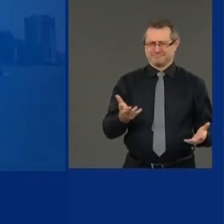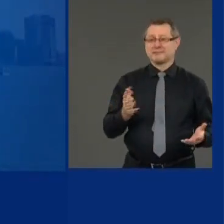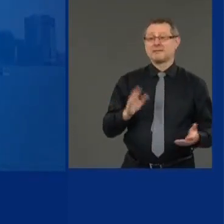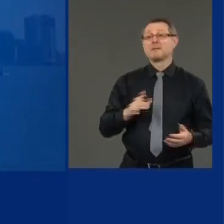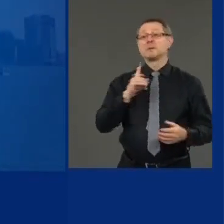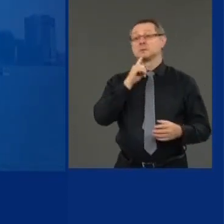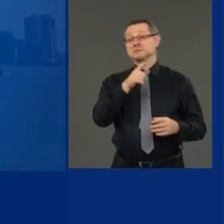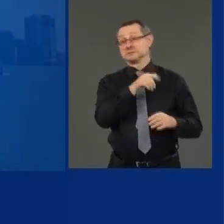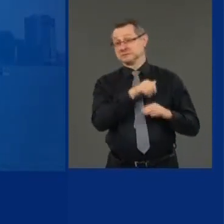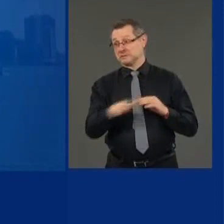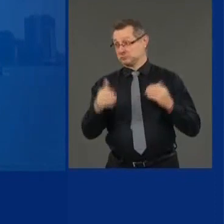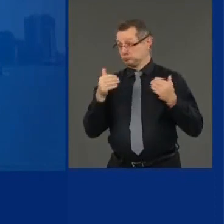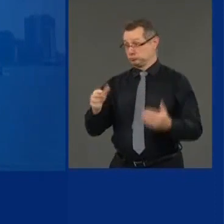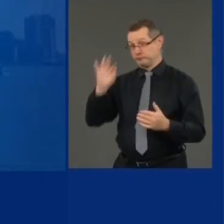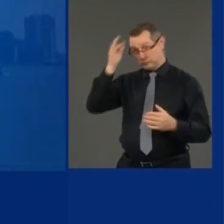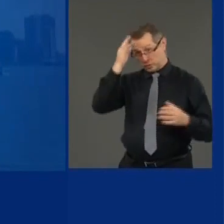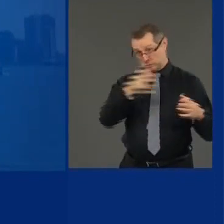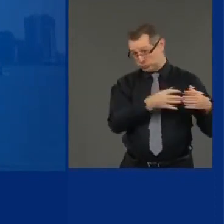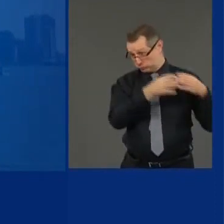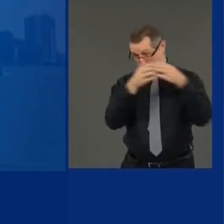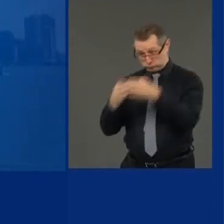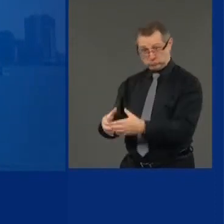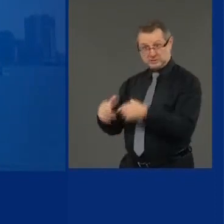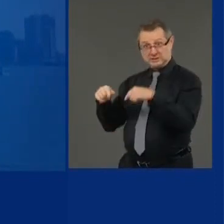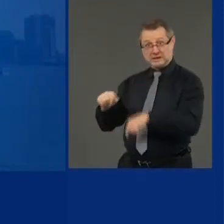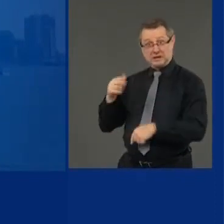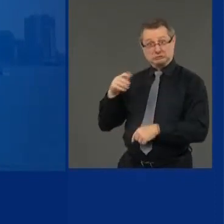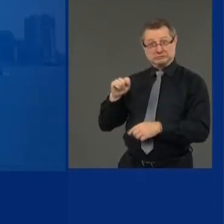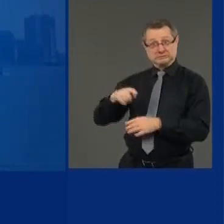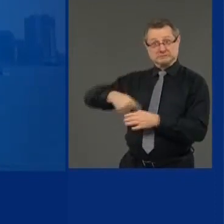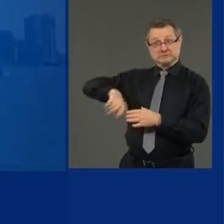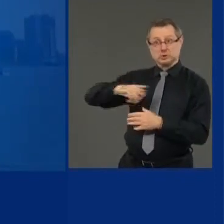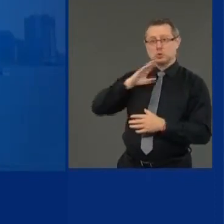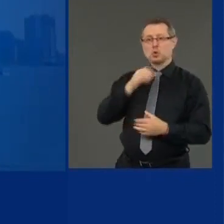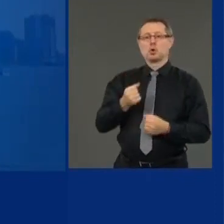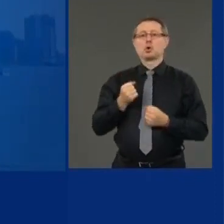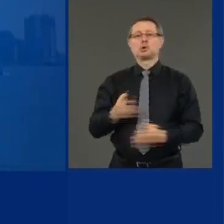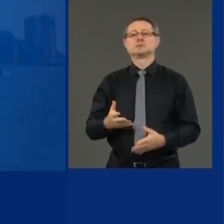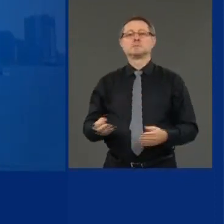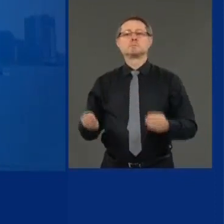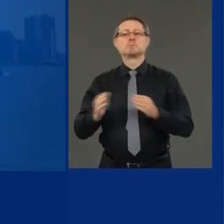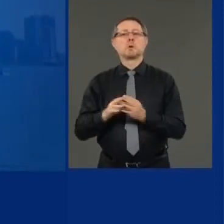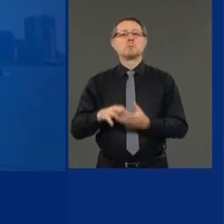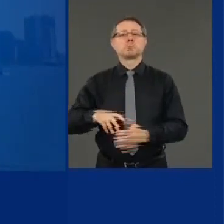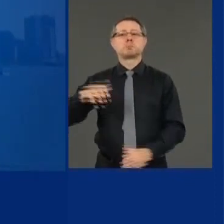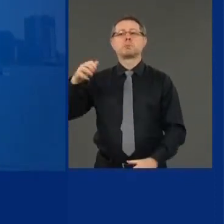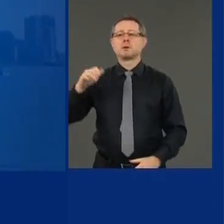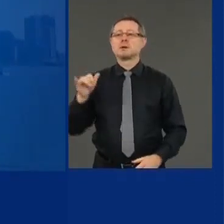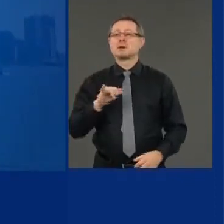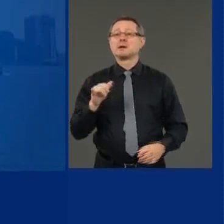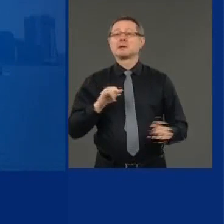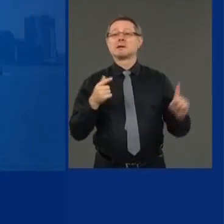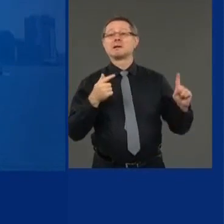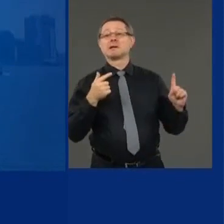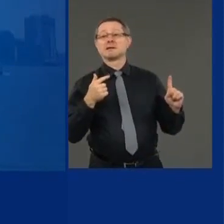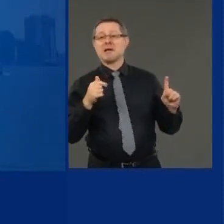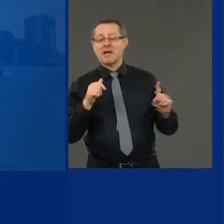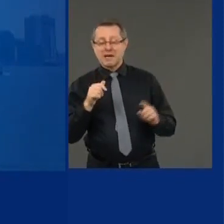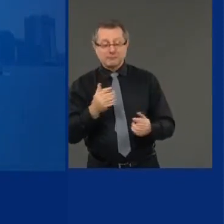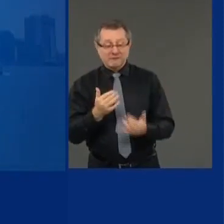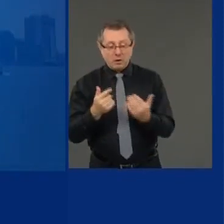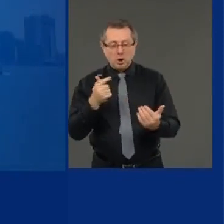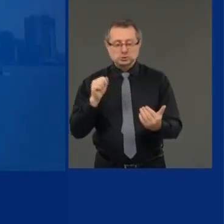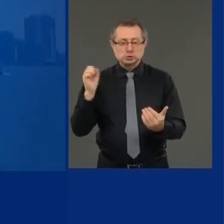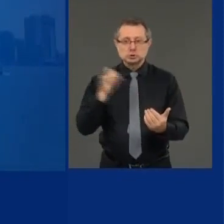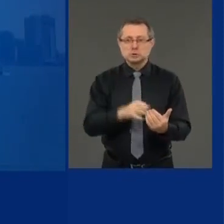agents, I think it would be, uh, inflammatory. I think it would be pouring gasoline on a fire. And that's the last